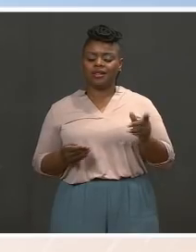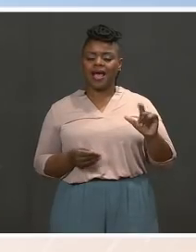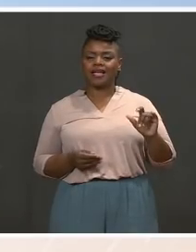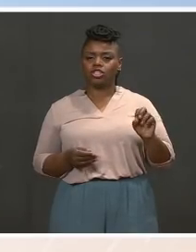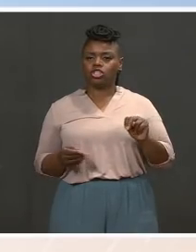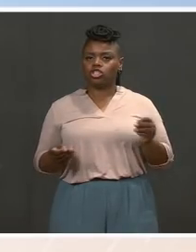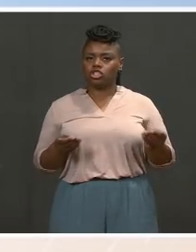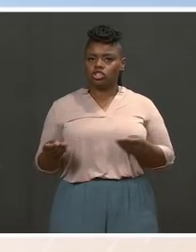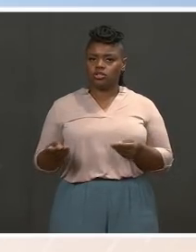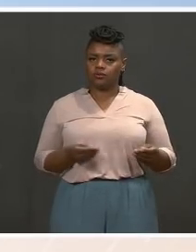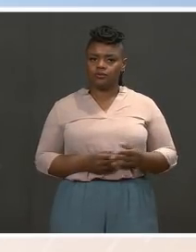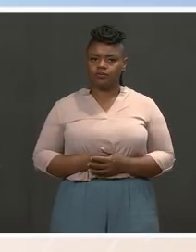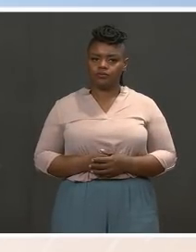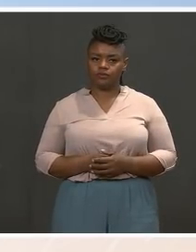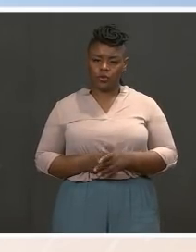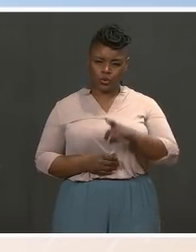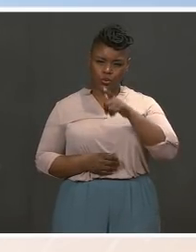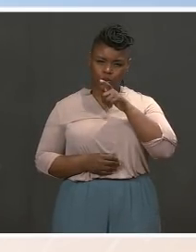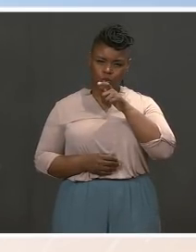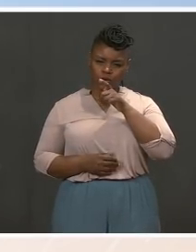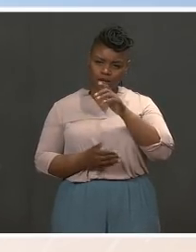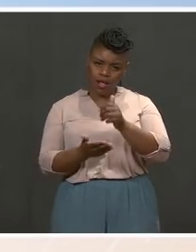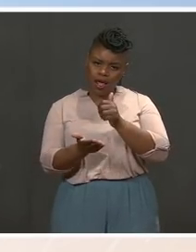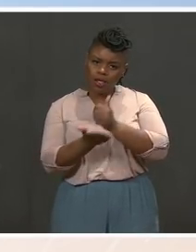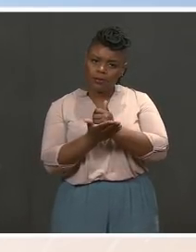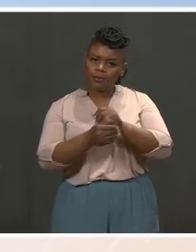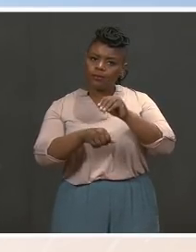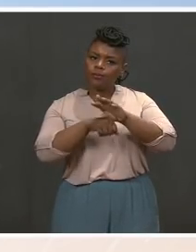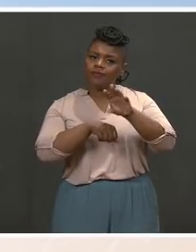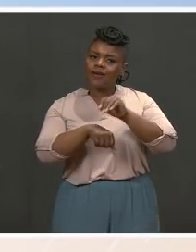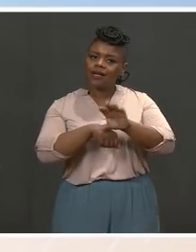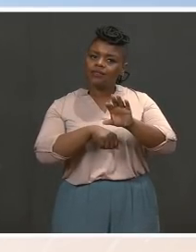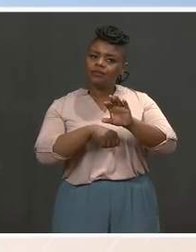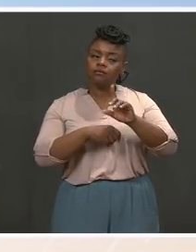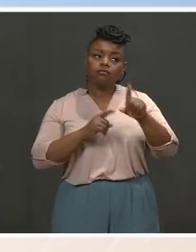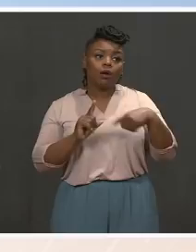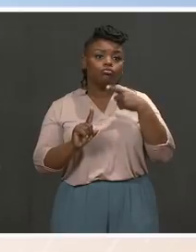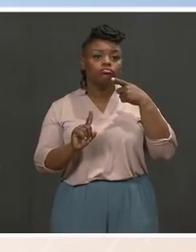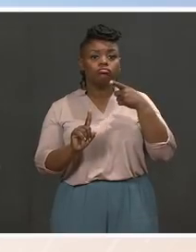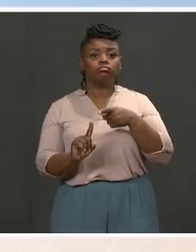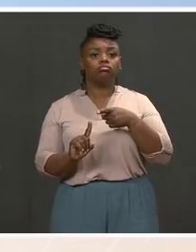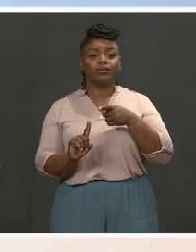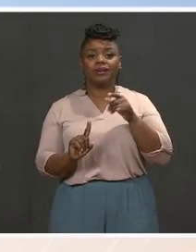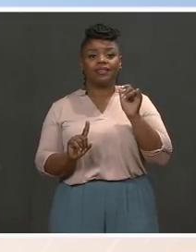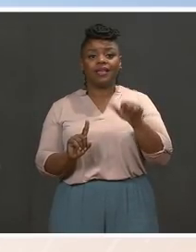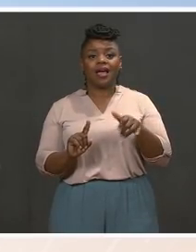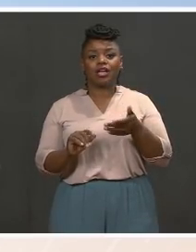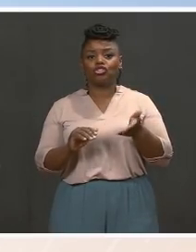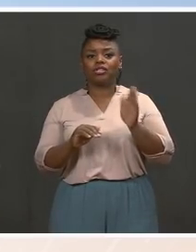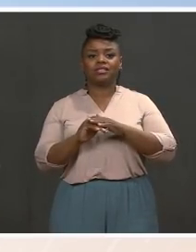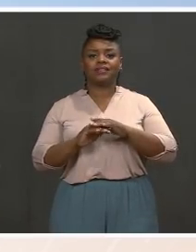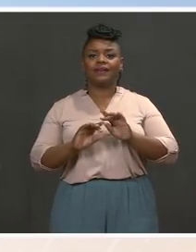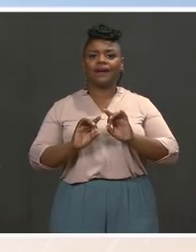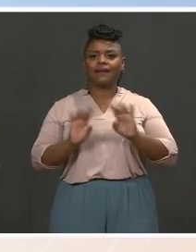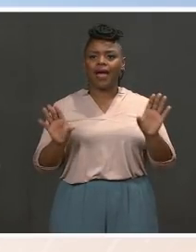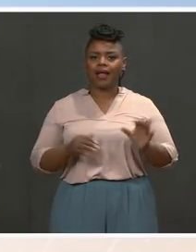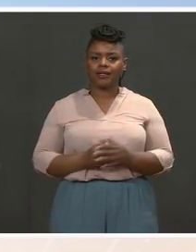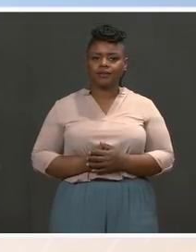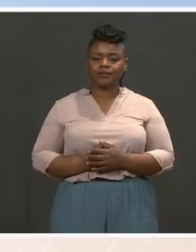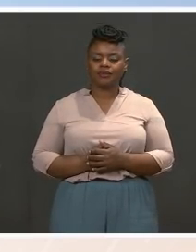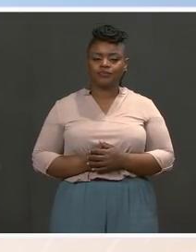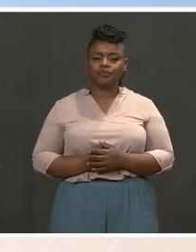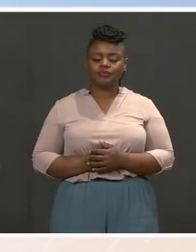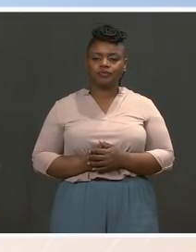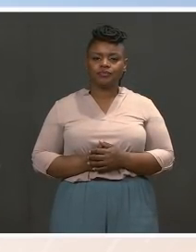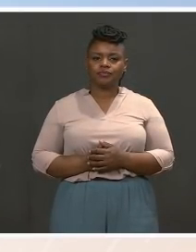crises, not just around an increase in violence, but in general, and, you know, playing an important role with a seat at the table. And to be